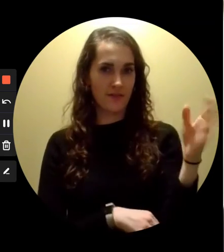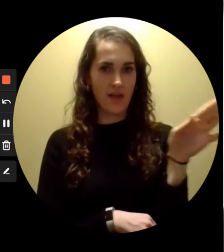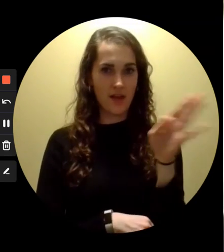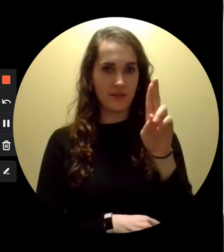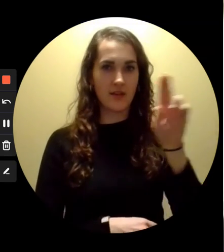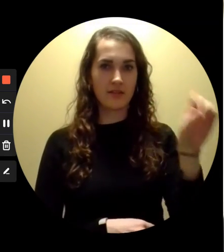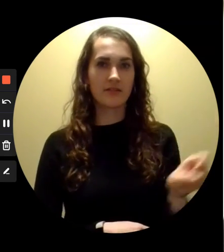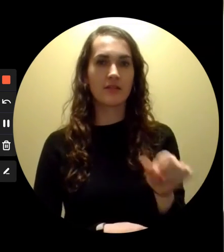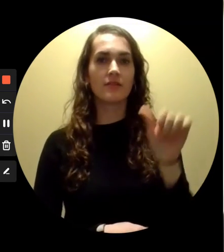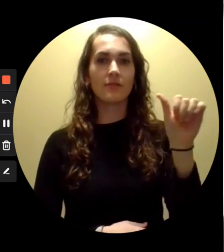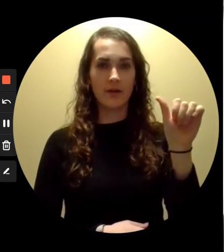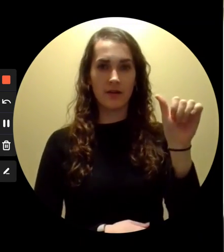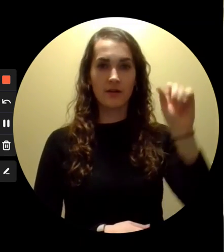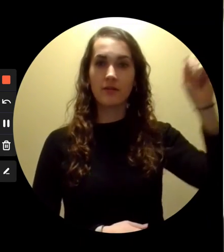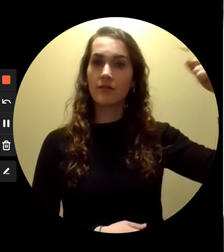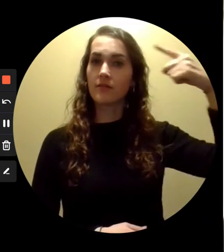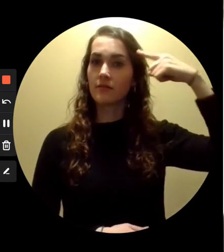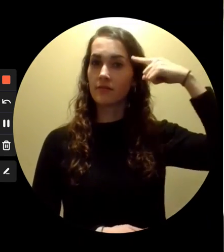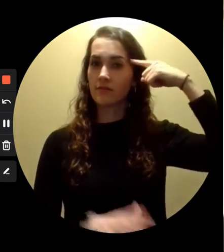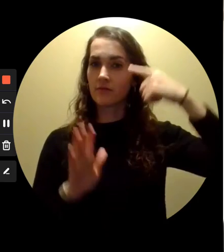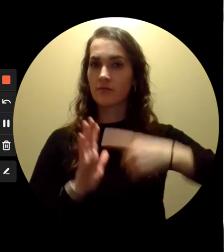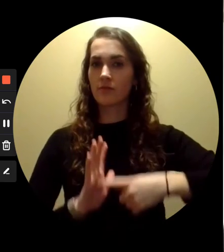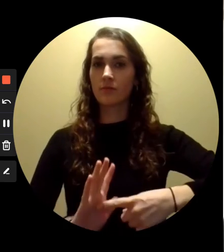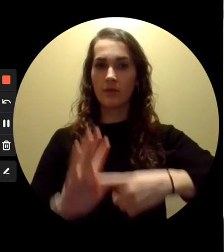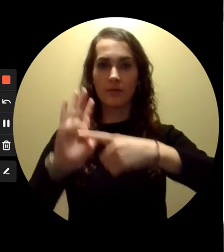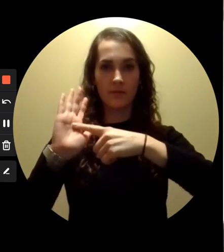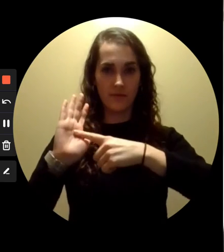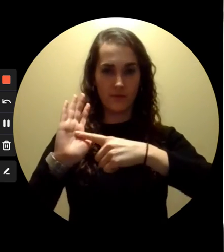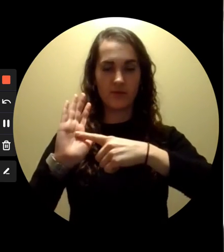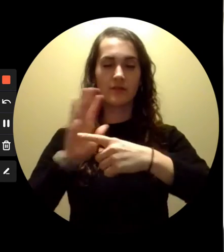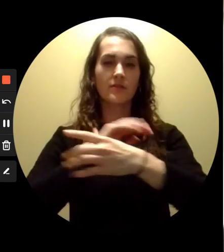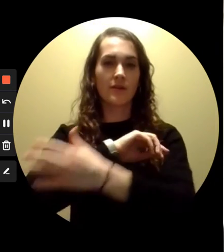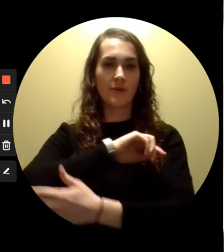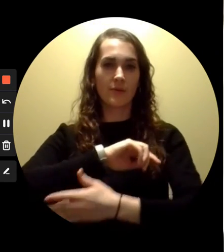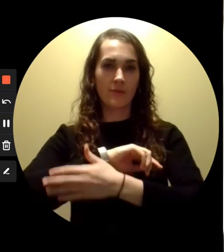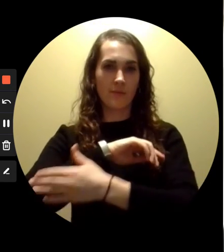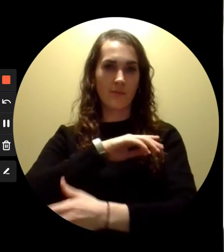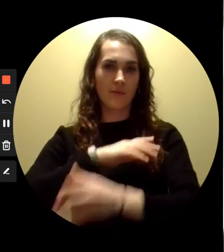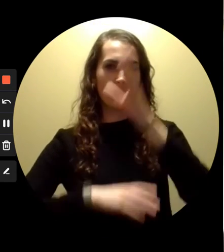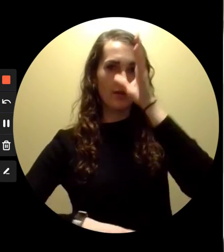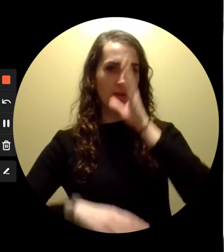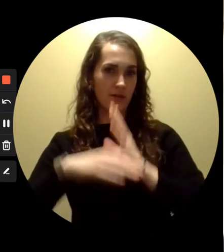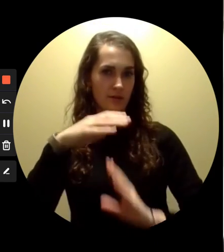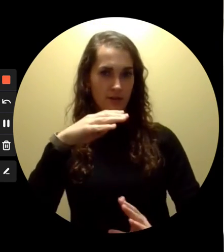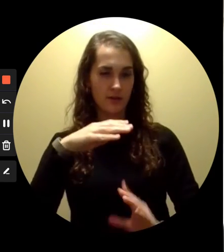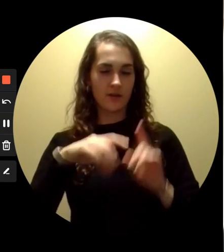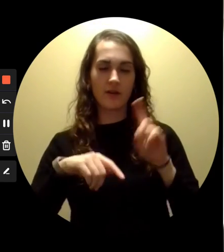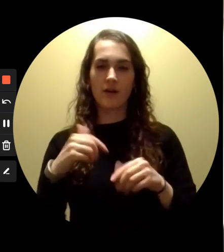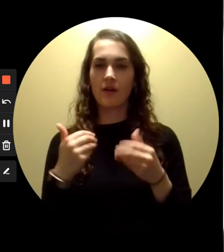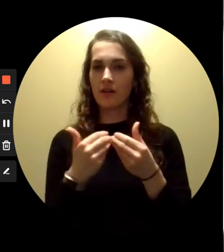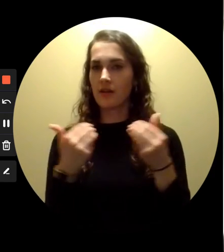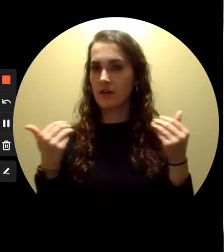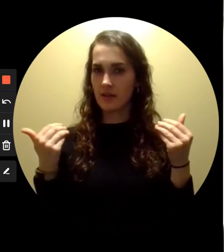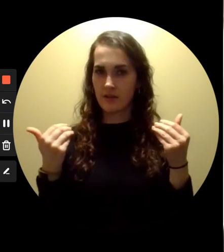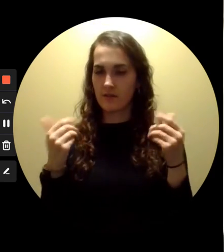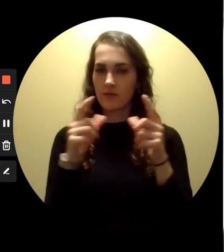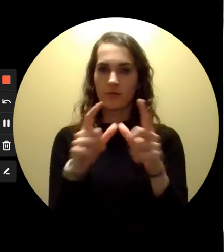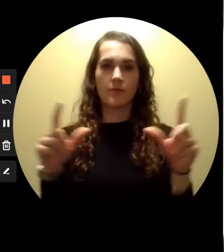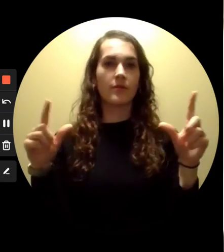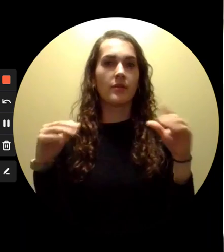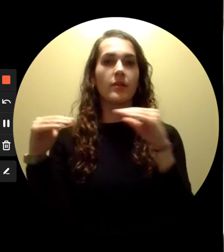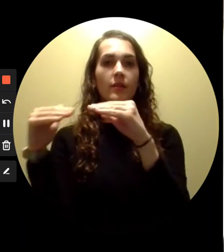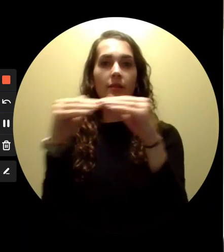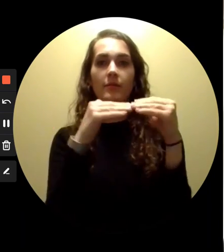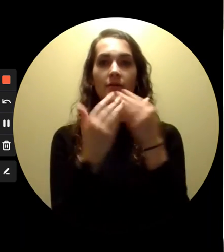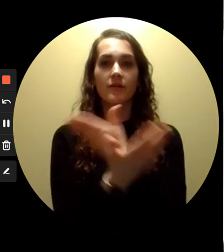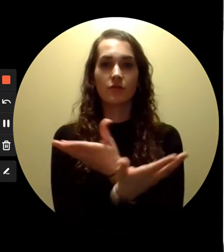flag of the United States of America and to the republic for which it stands, one nation under God, indivisible,